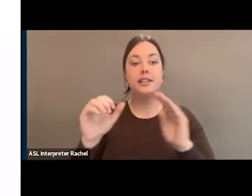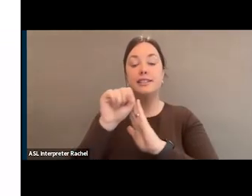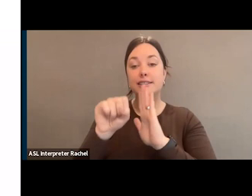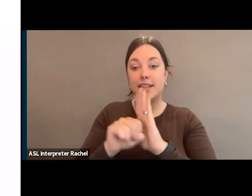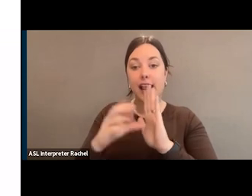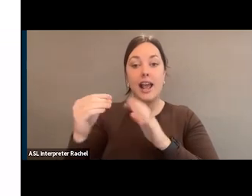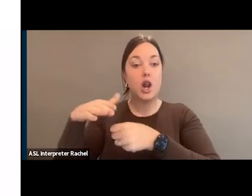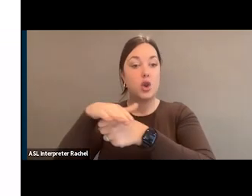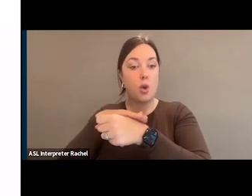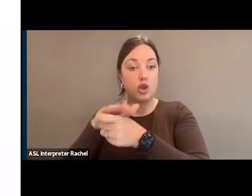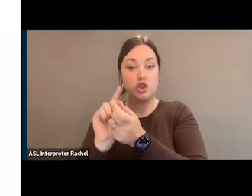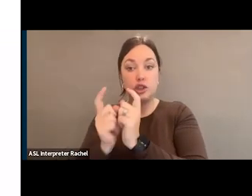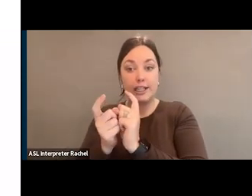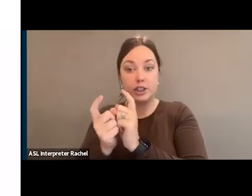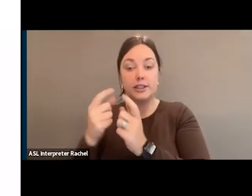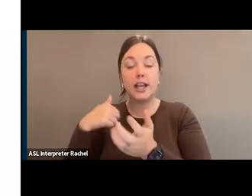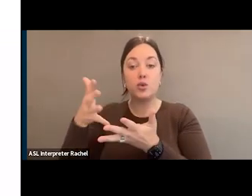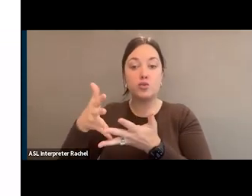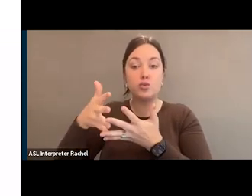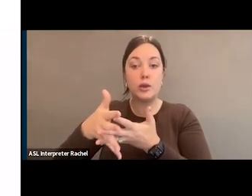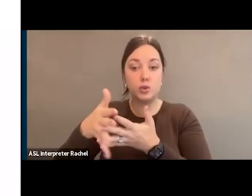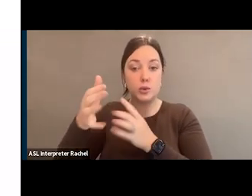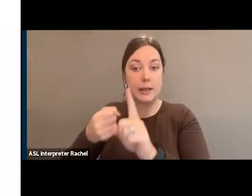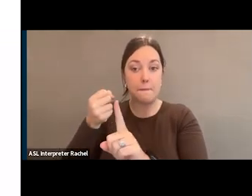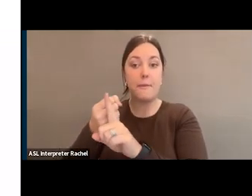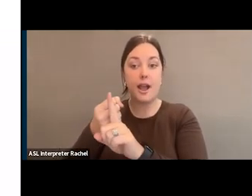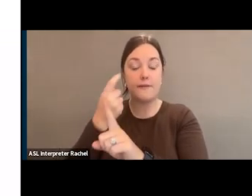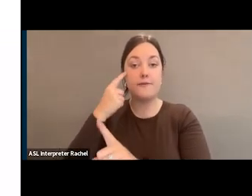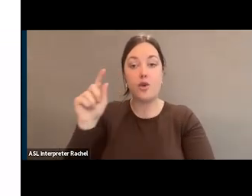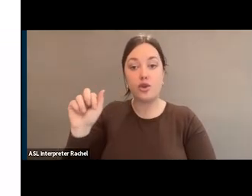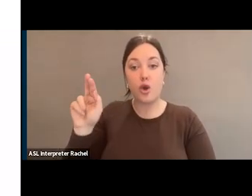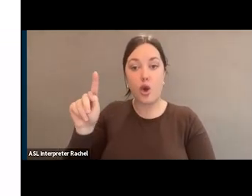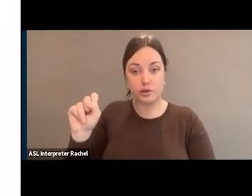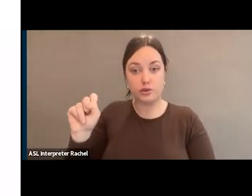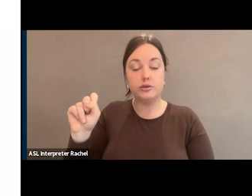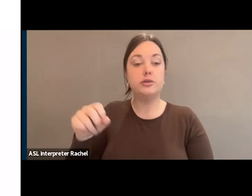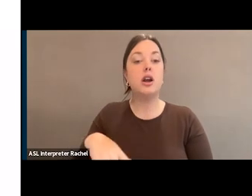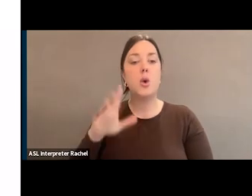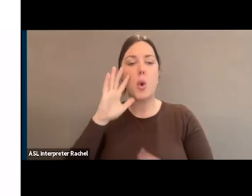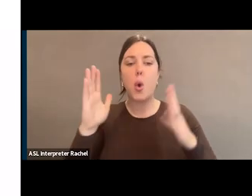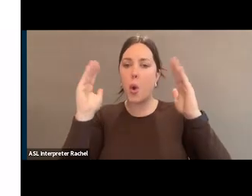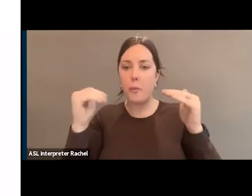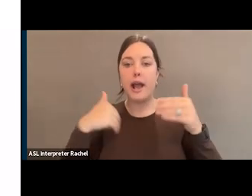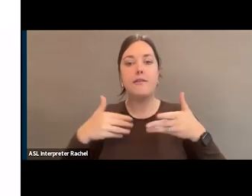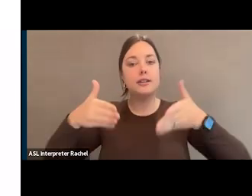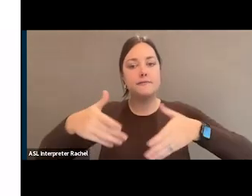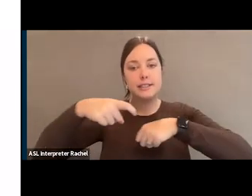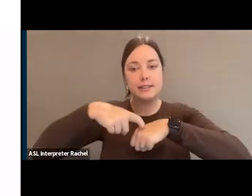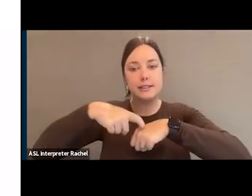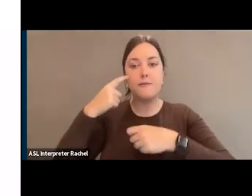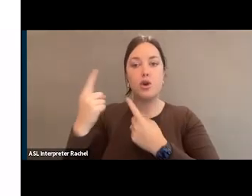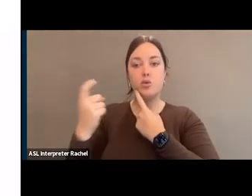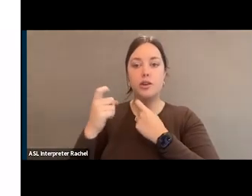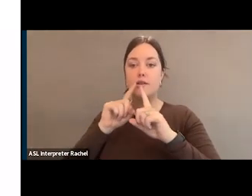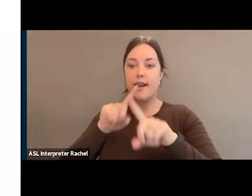local changes and grassroots impact on the arts, and hopefully we'll be able to have enough time for a Q&A section after that